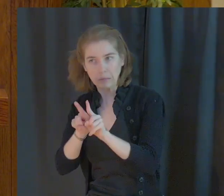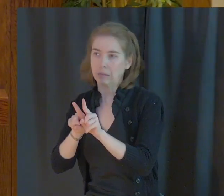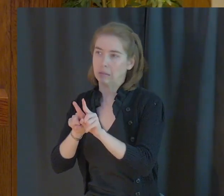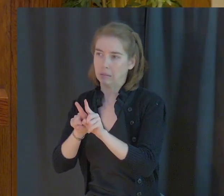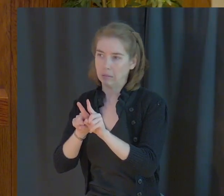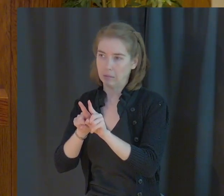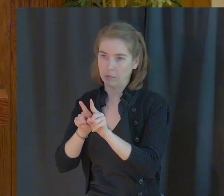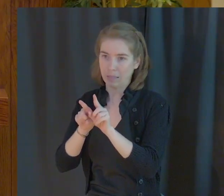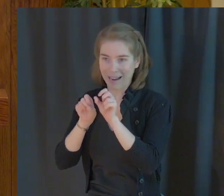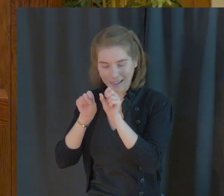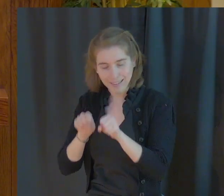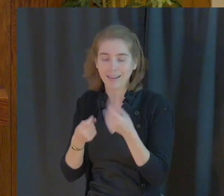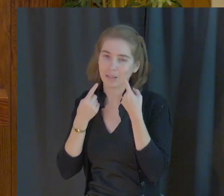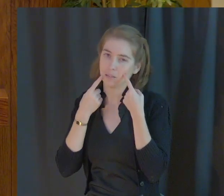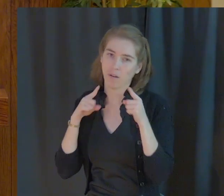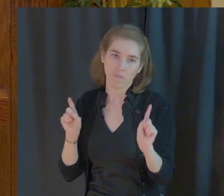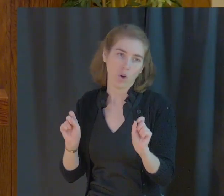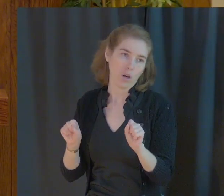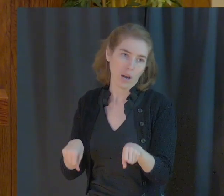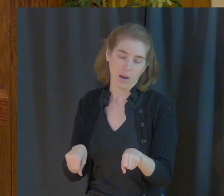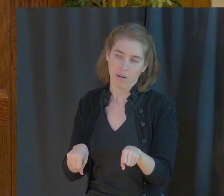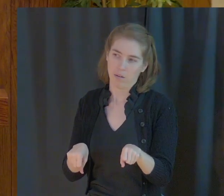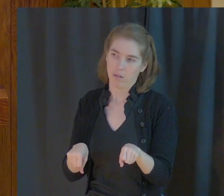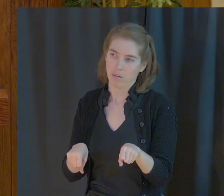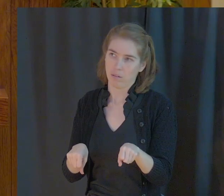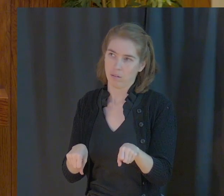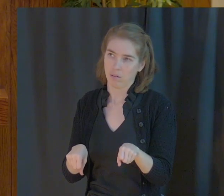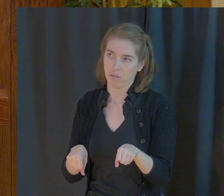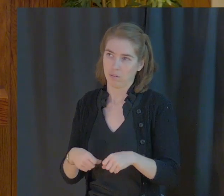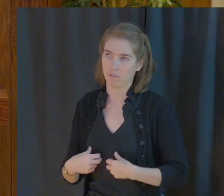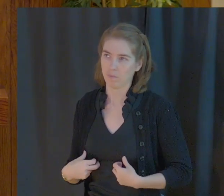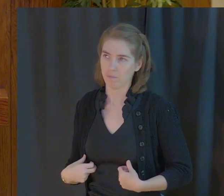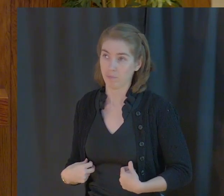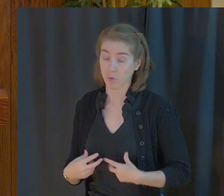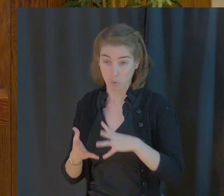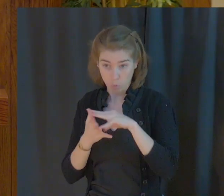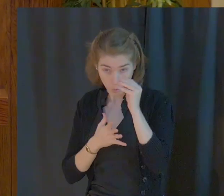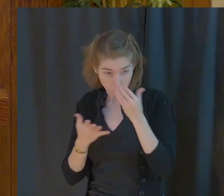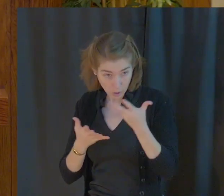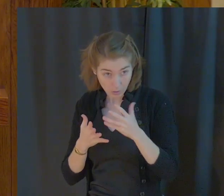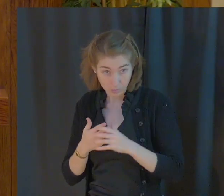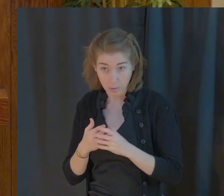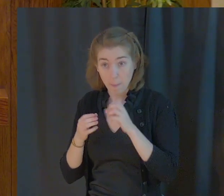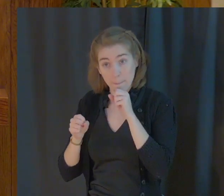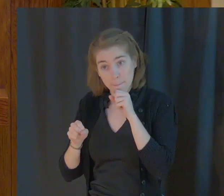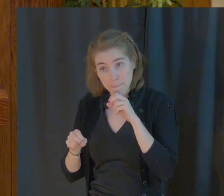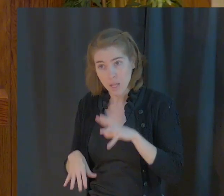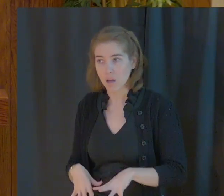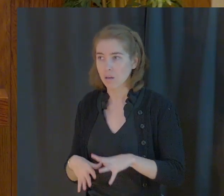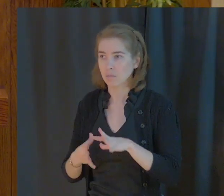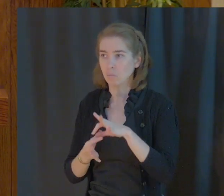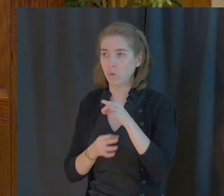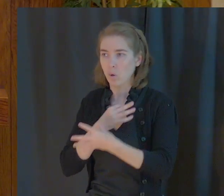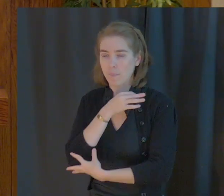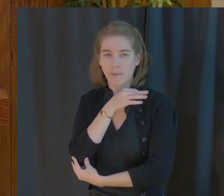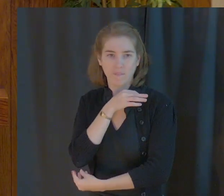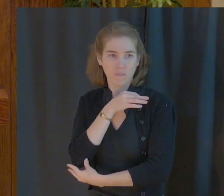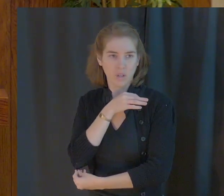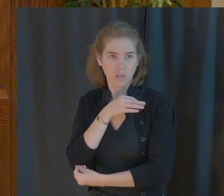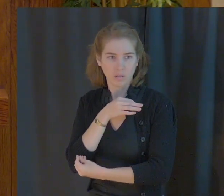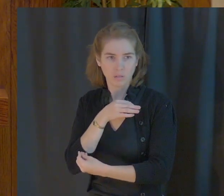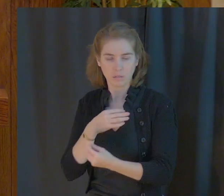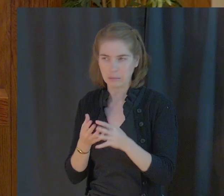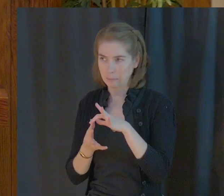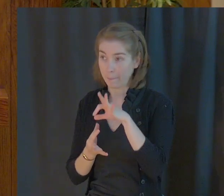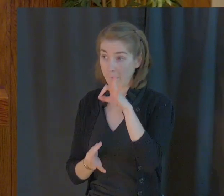we can be successful for him. What have we learned? Blessed are the poor in spirit spiritual